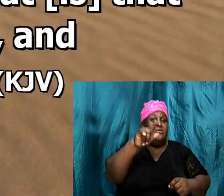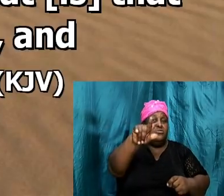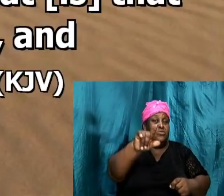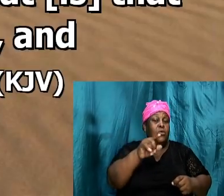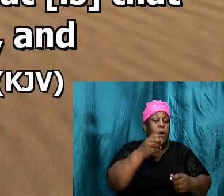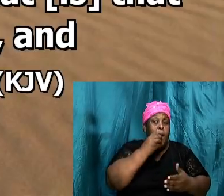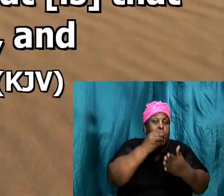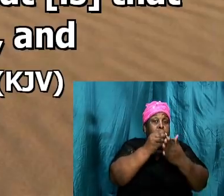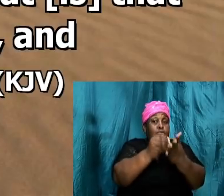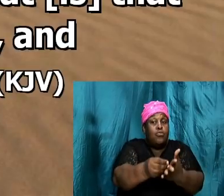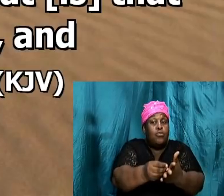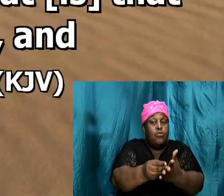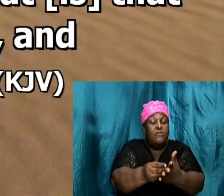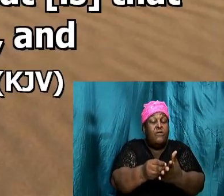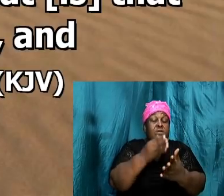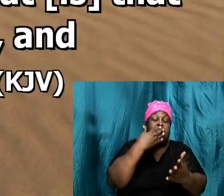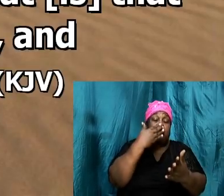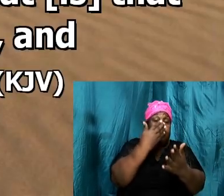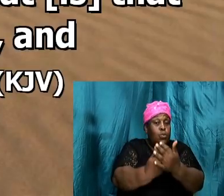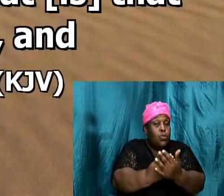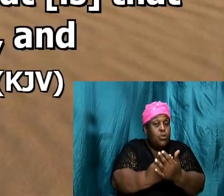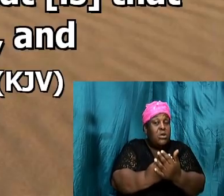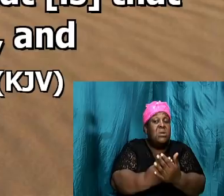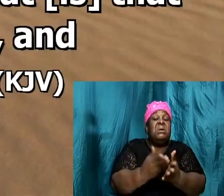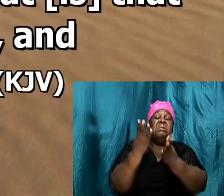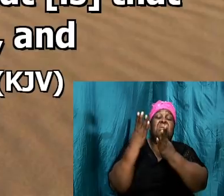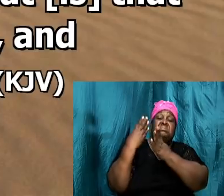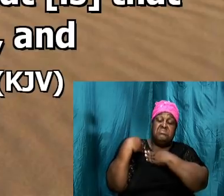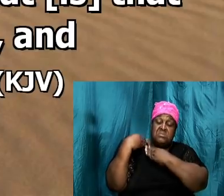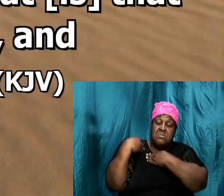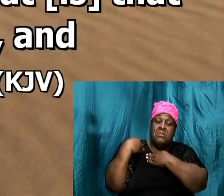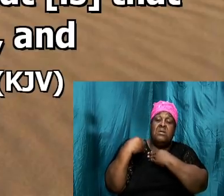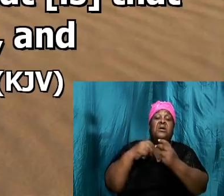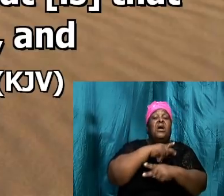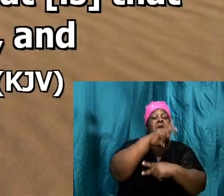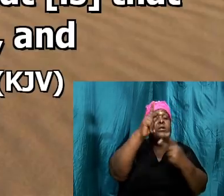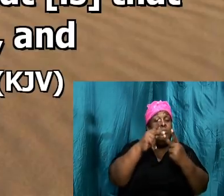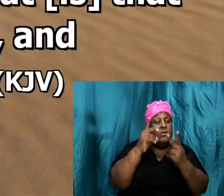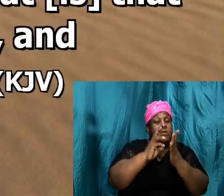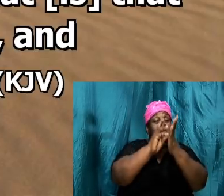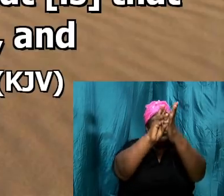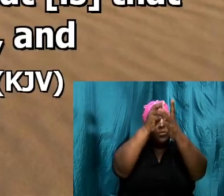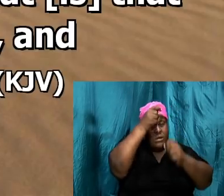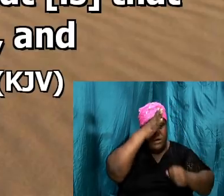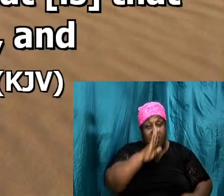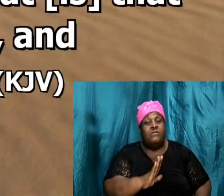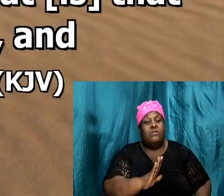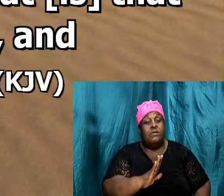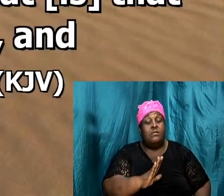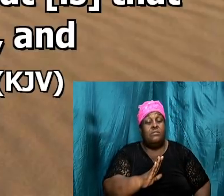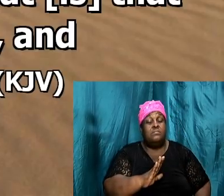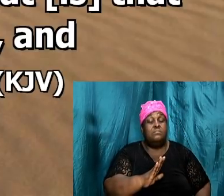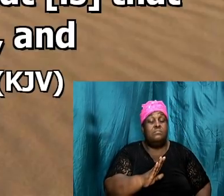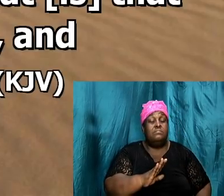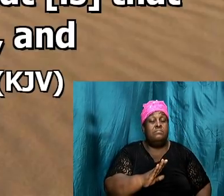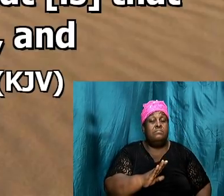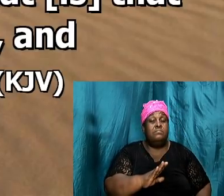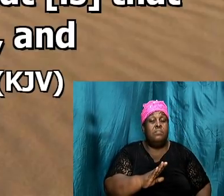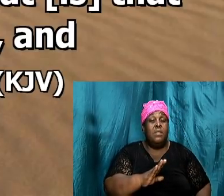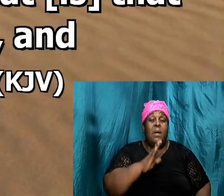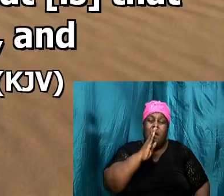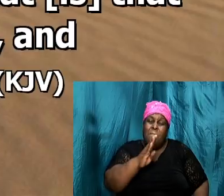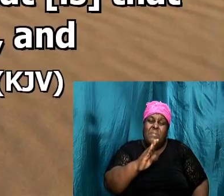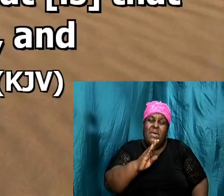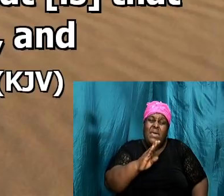what is that good, and acceptable, and perfect will of God. Be ye